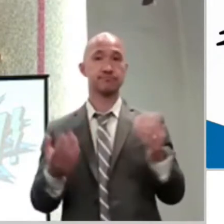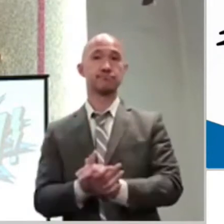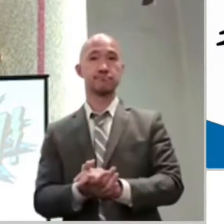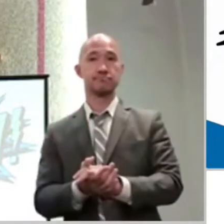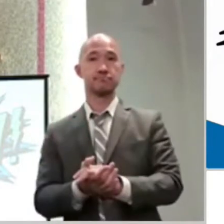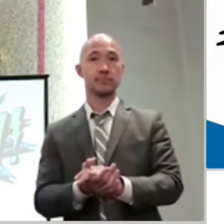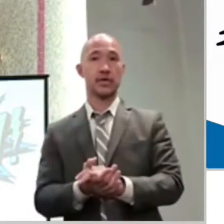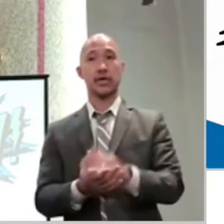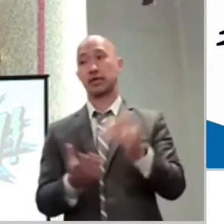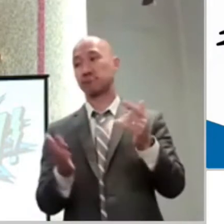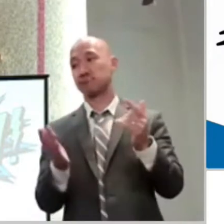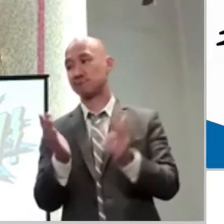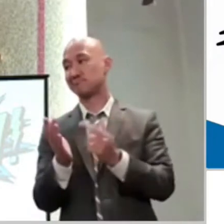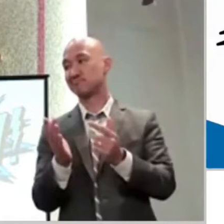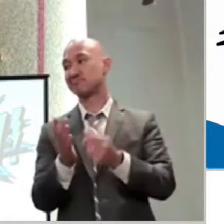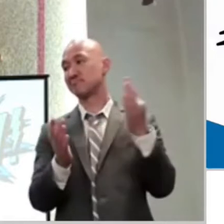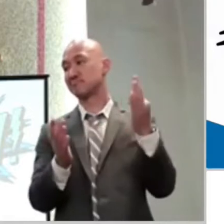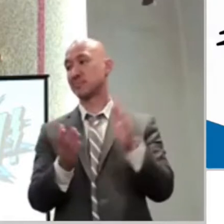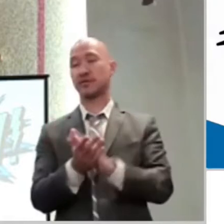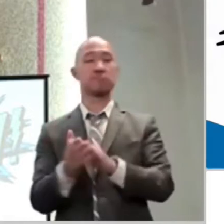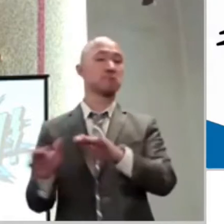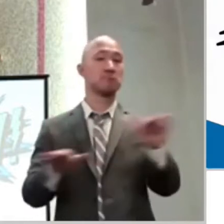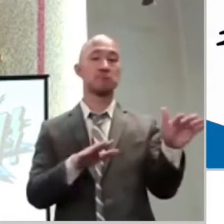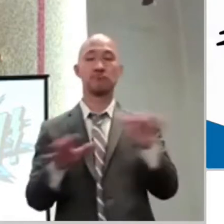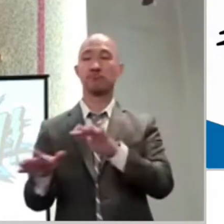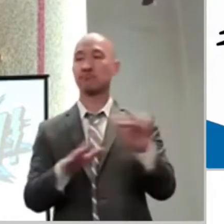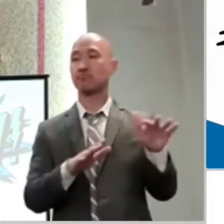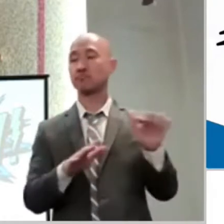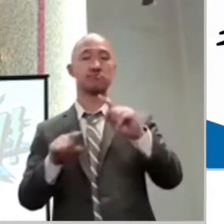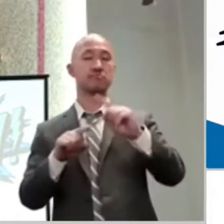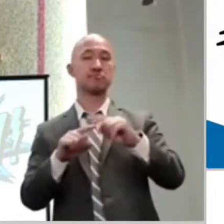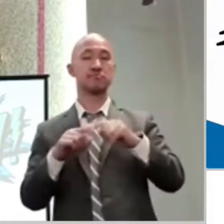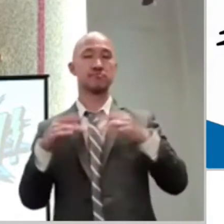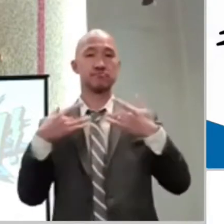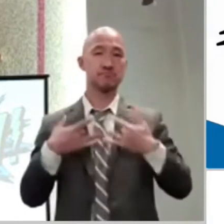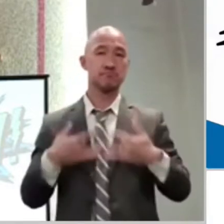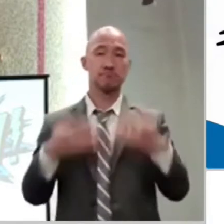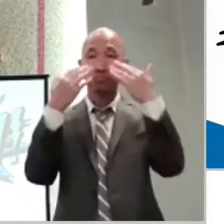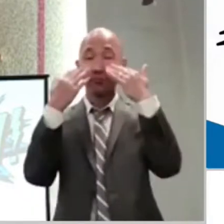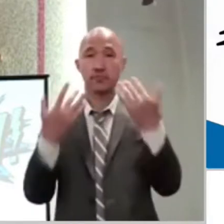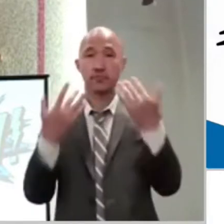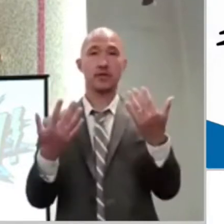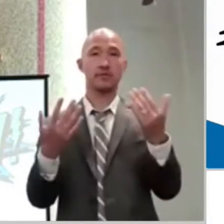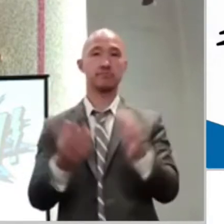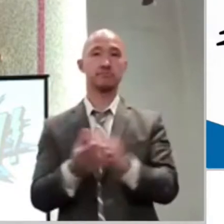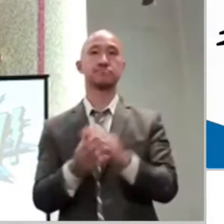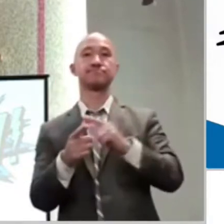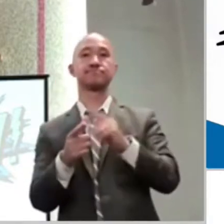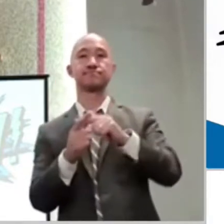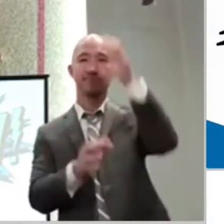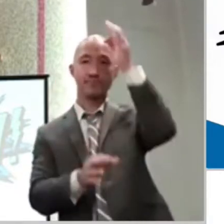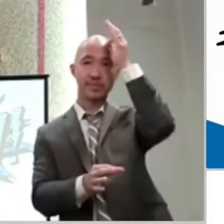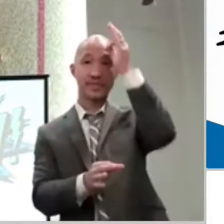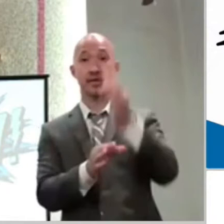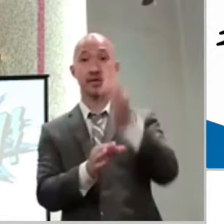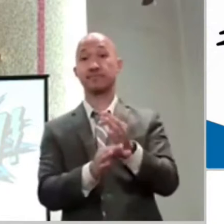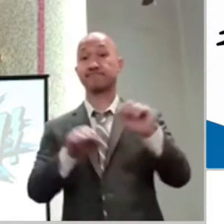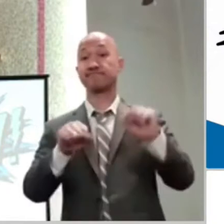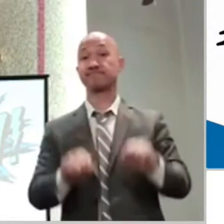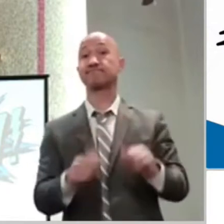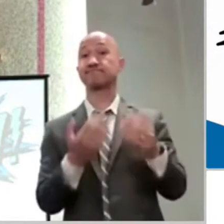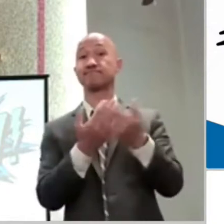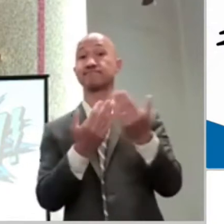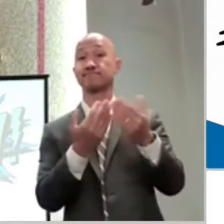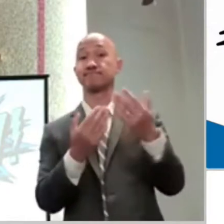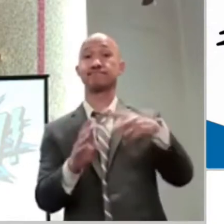derail our faith or decide not to do some things. And so we have to be very careful because faith cannot depend on that. Those